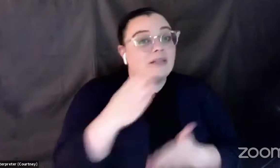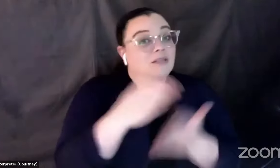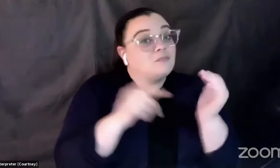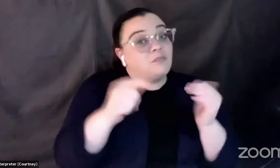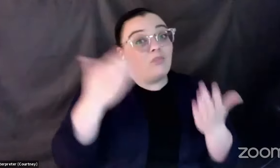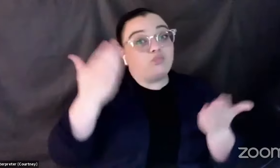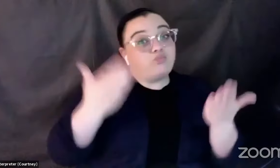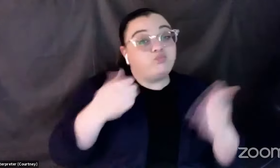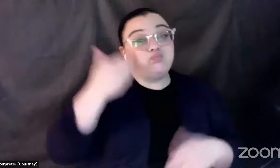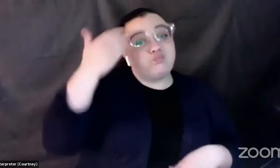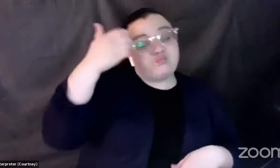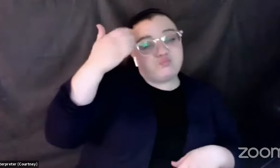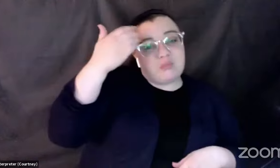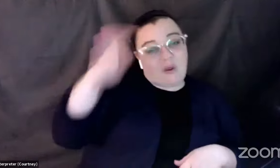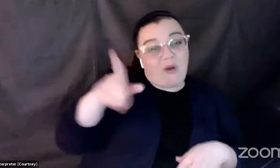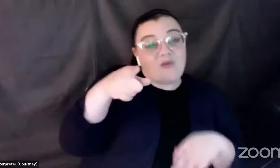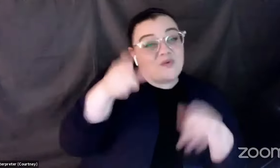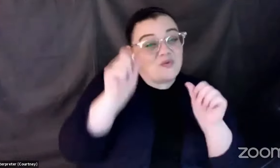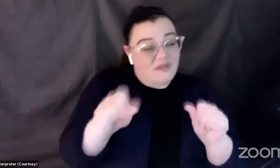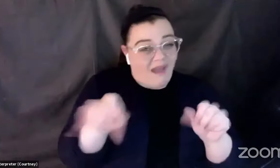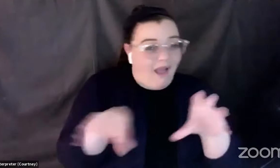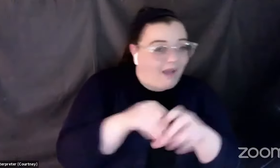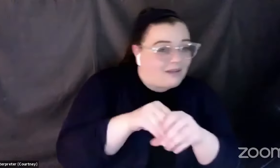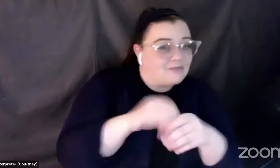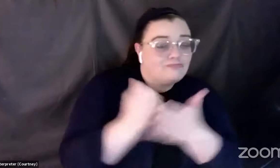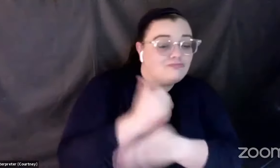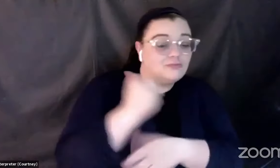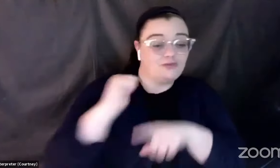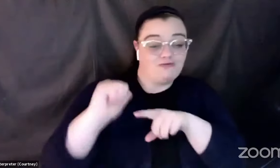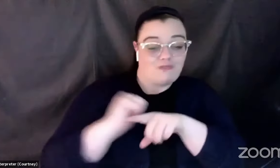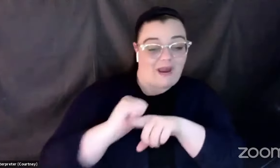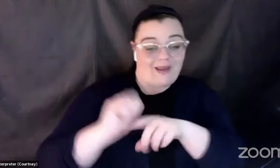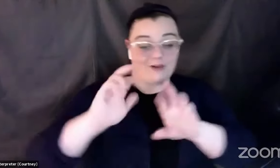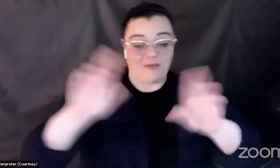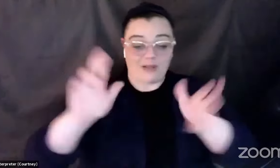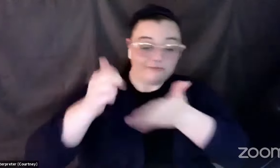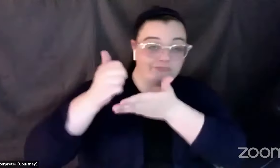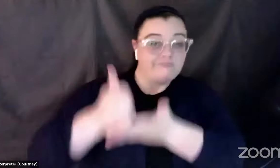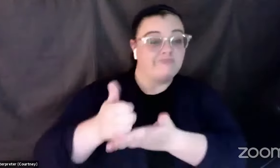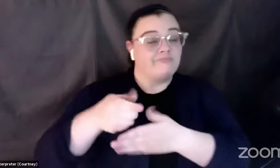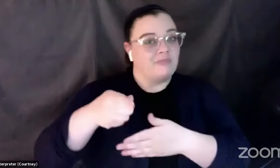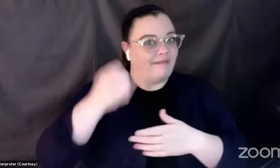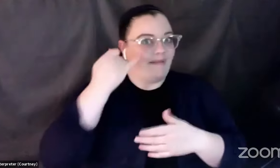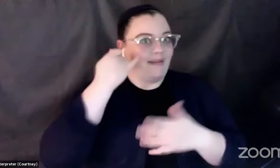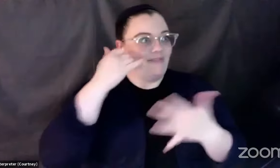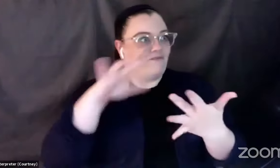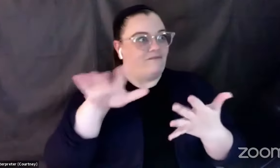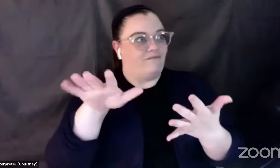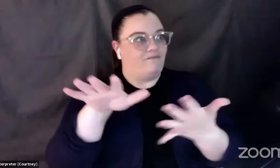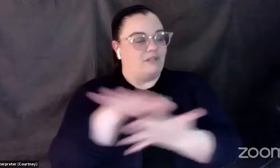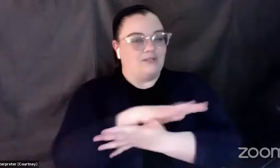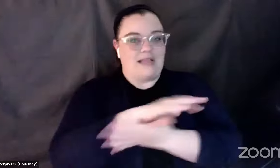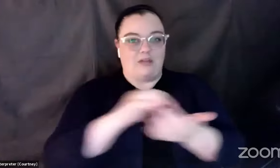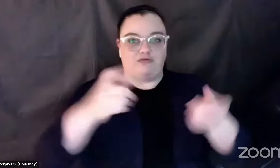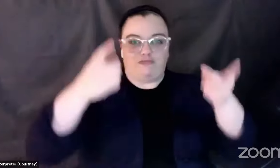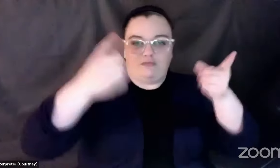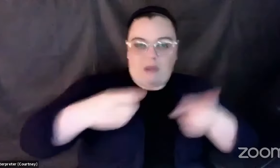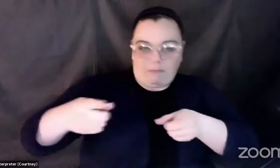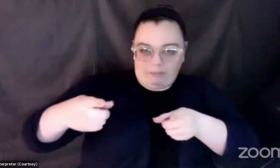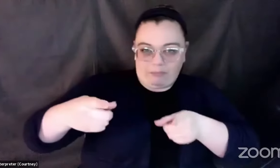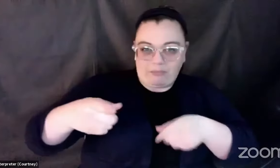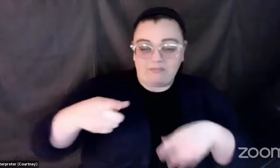these things or other people in your community don't understand how they can participate